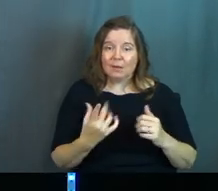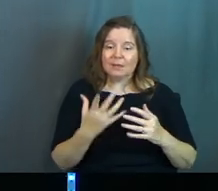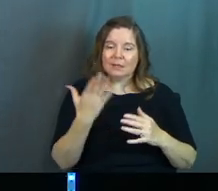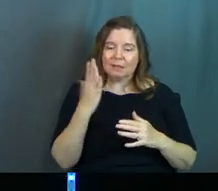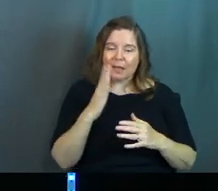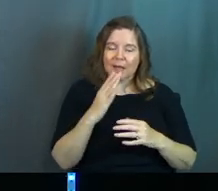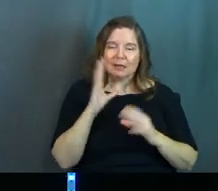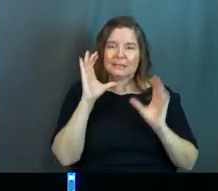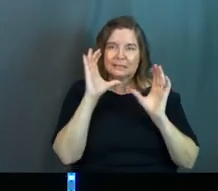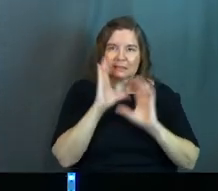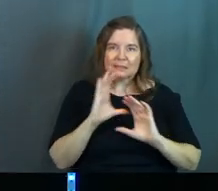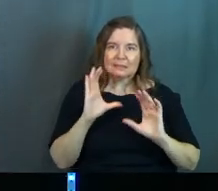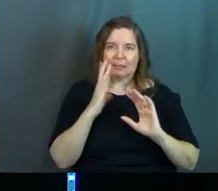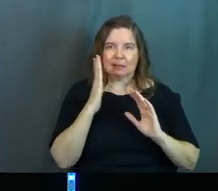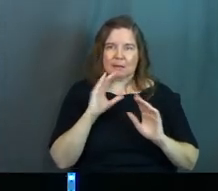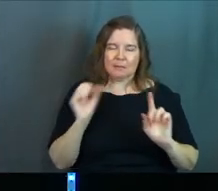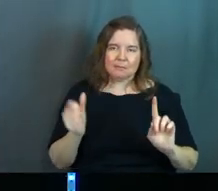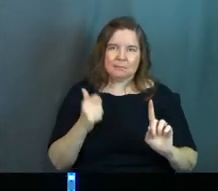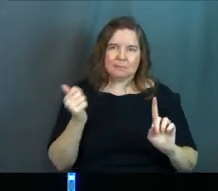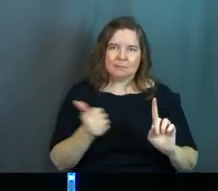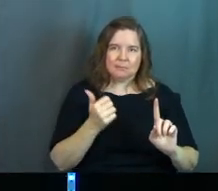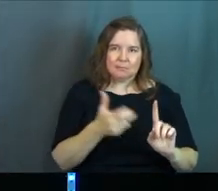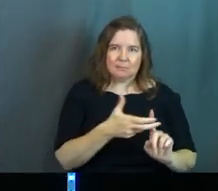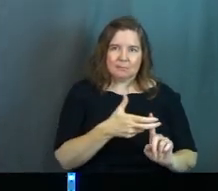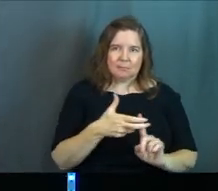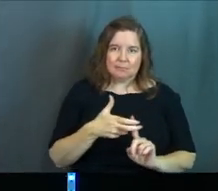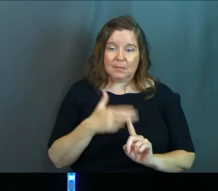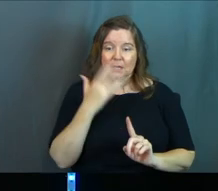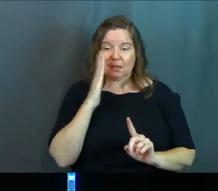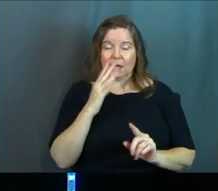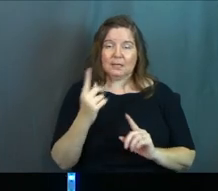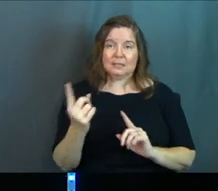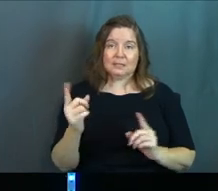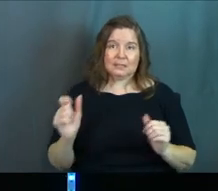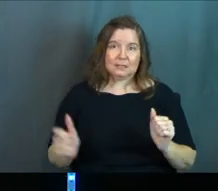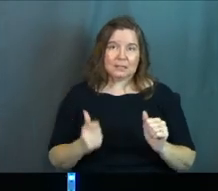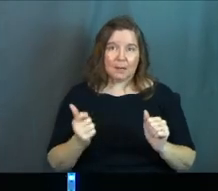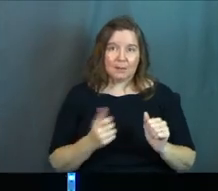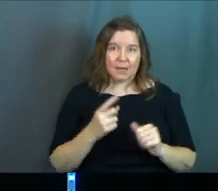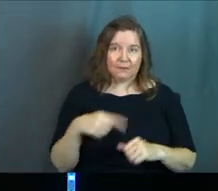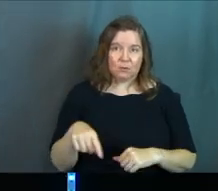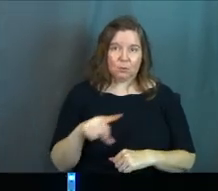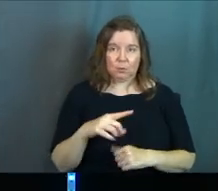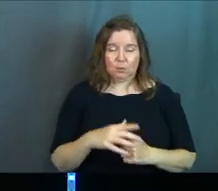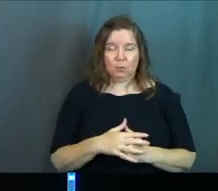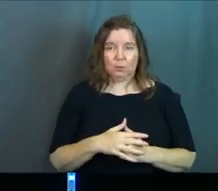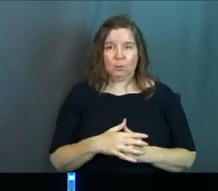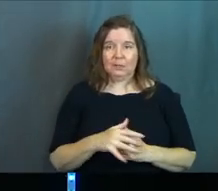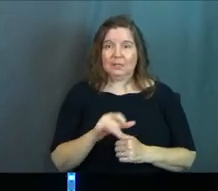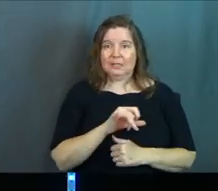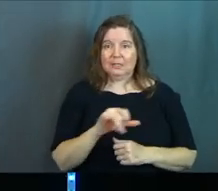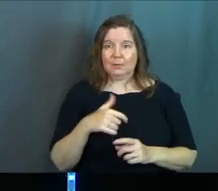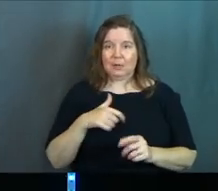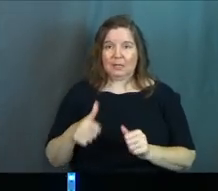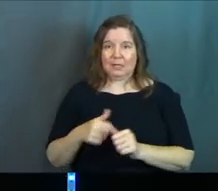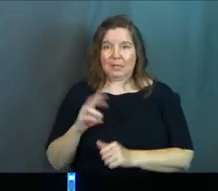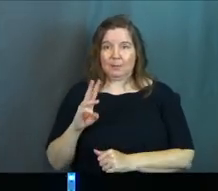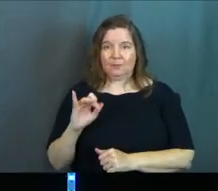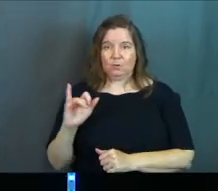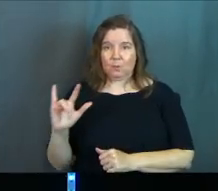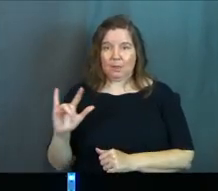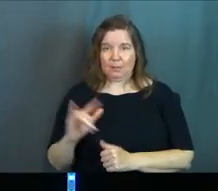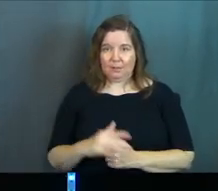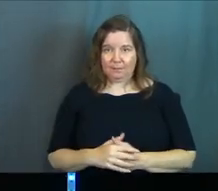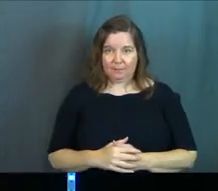God is a seeking God. God is coming after you. Same way He came after Will.